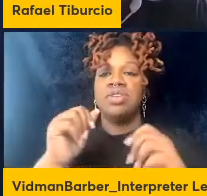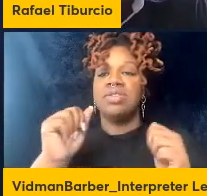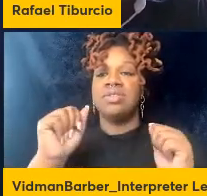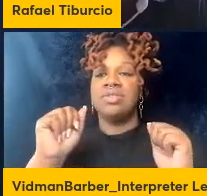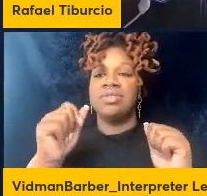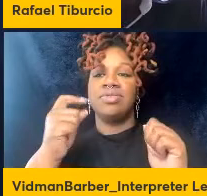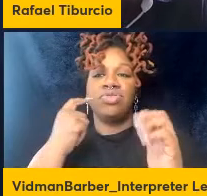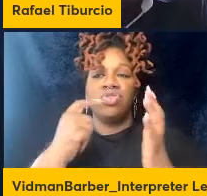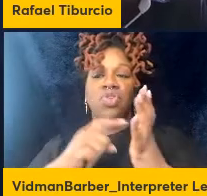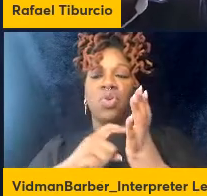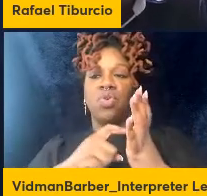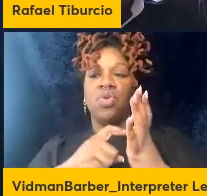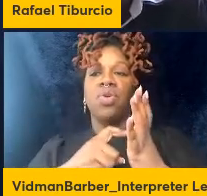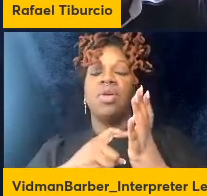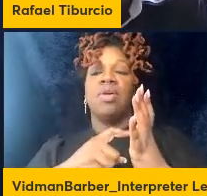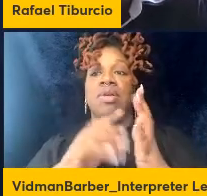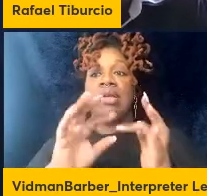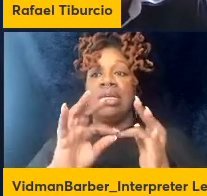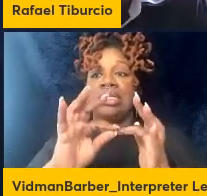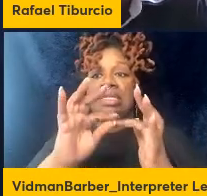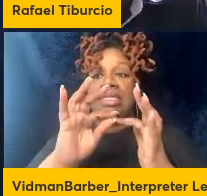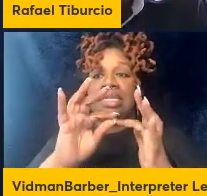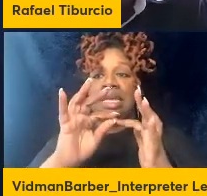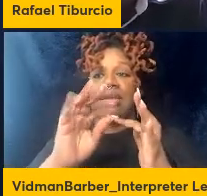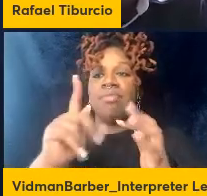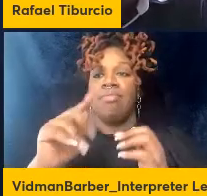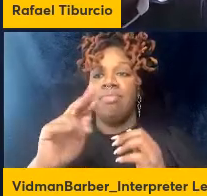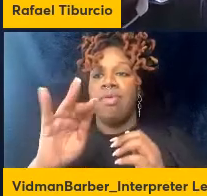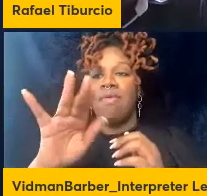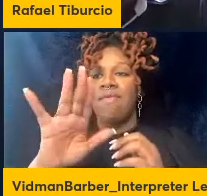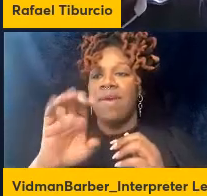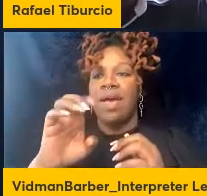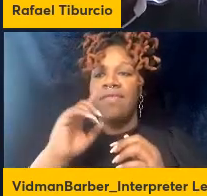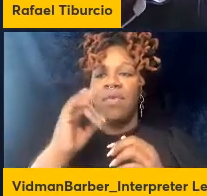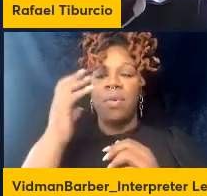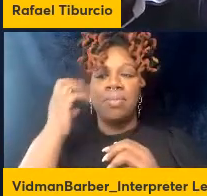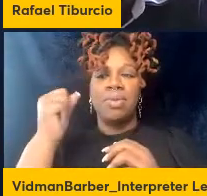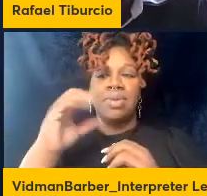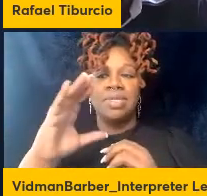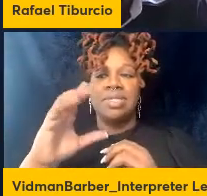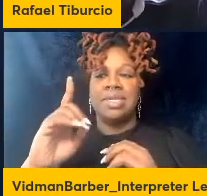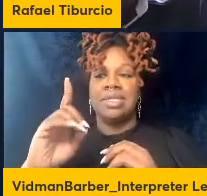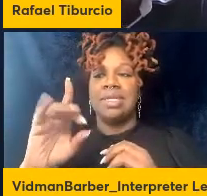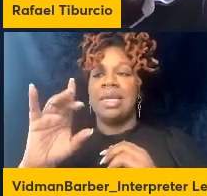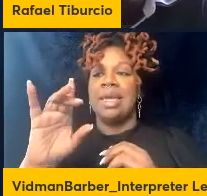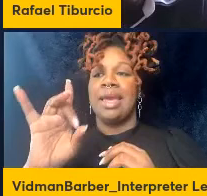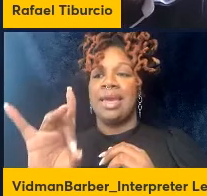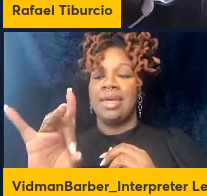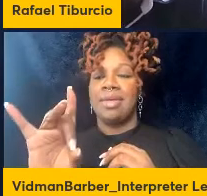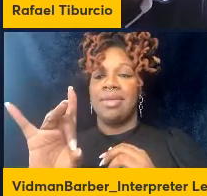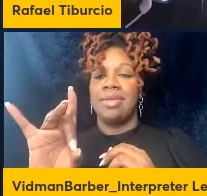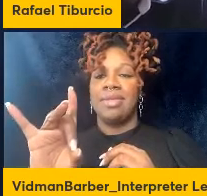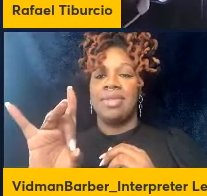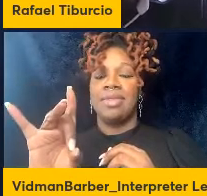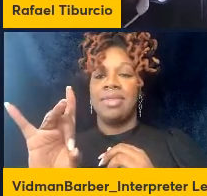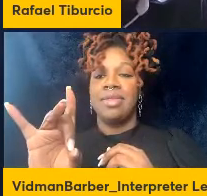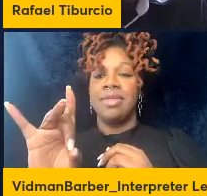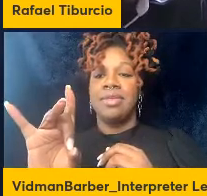cell reconstitution after regimen initiation and there is a difference association between the frequency of these